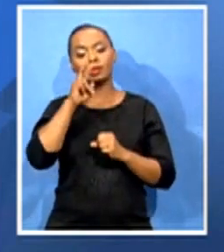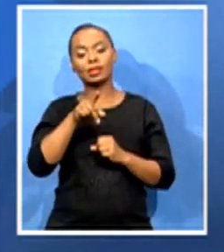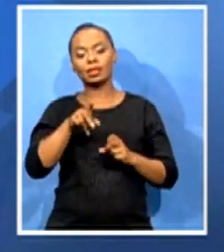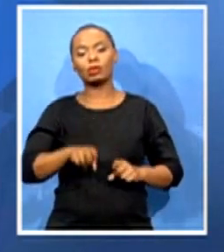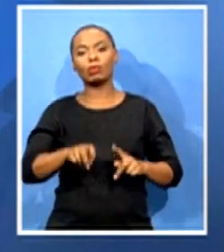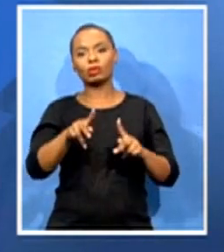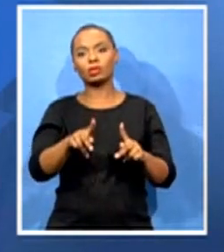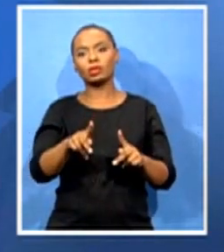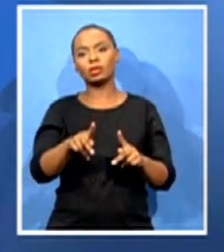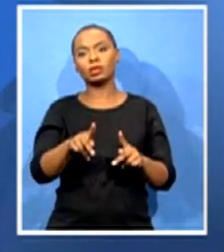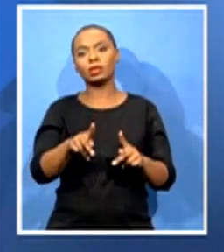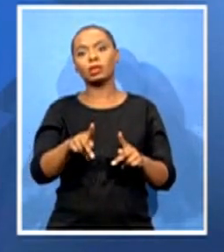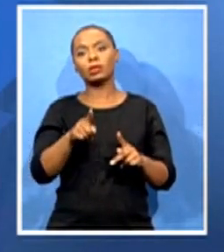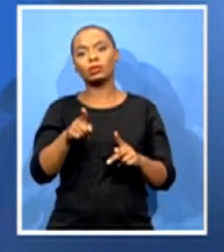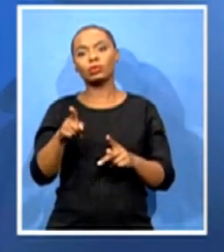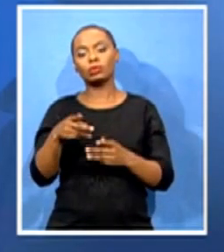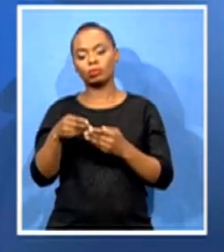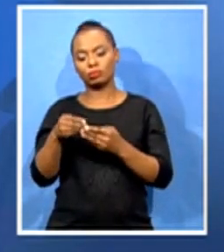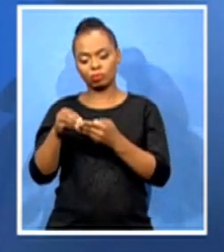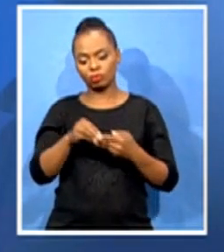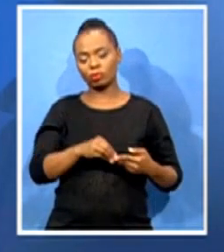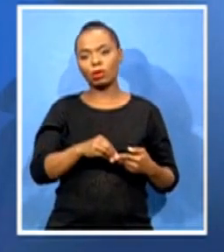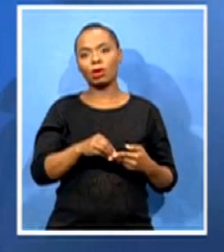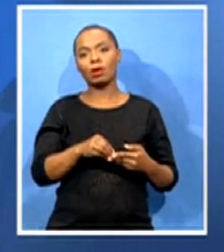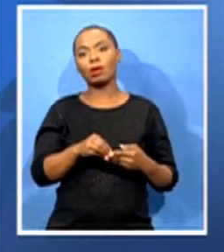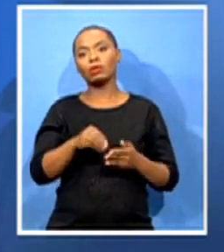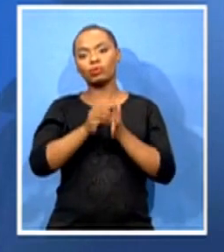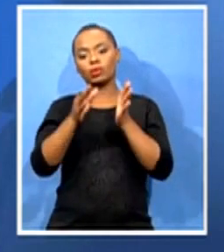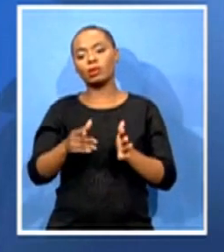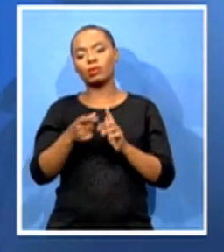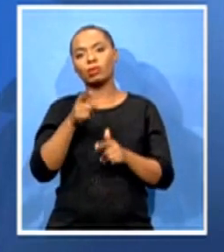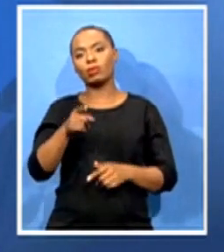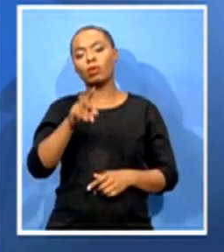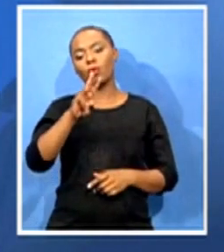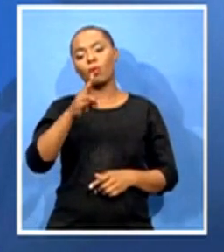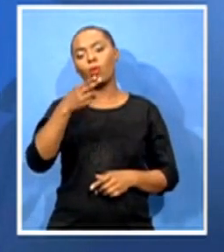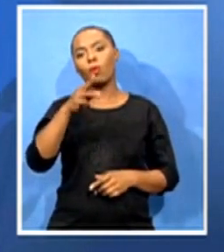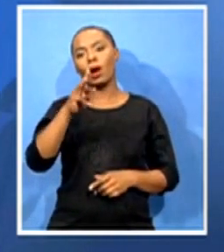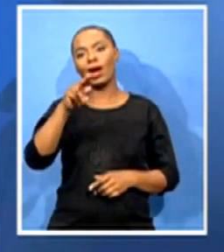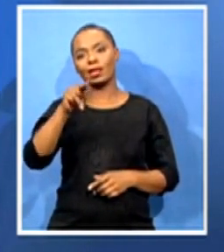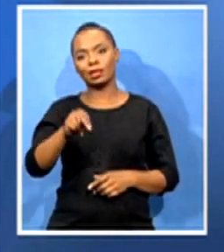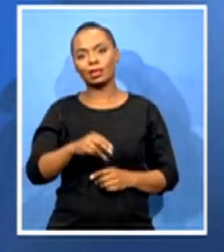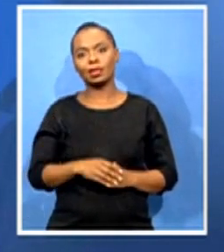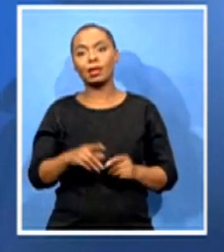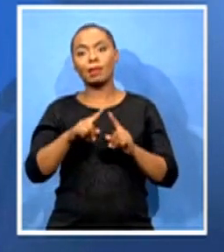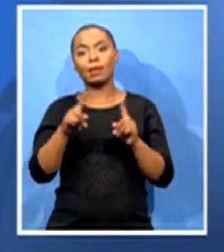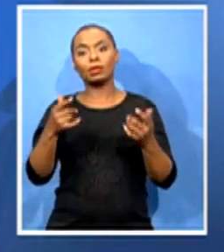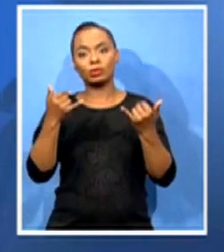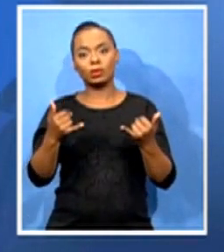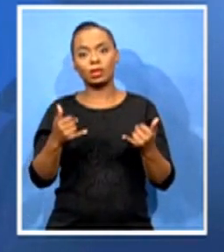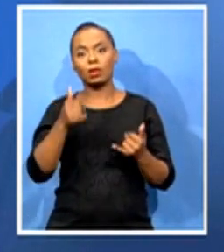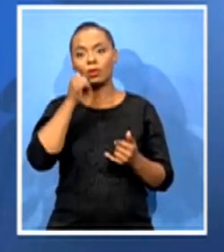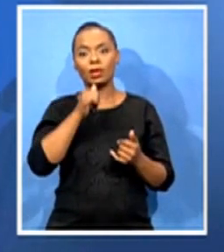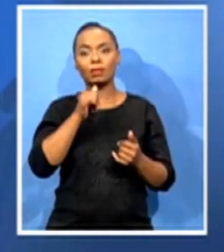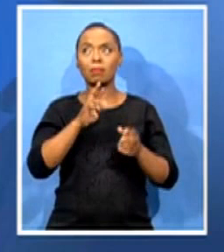from Wuhan. But today, when we reflect some of us back, that is a time which assisted